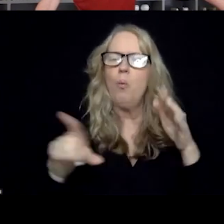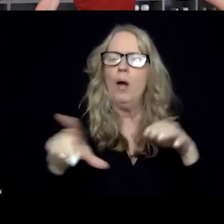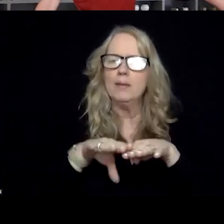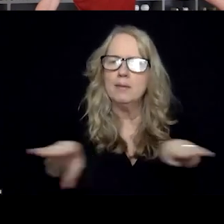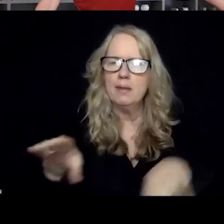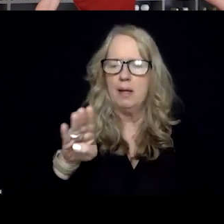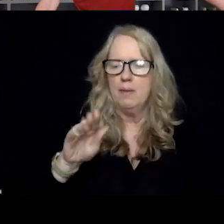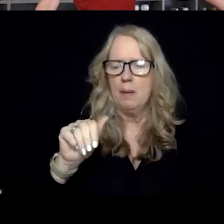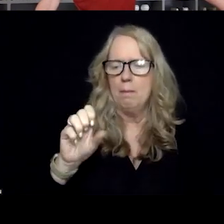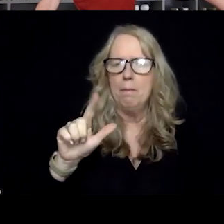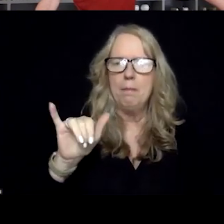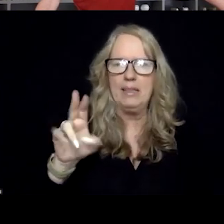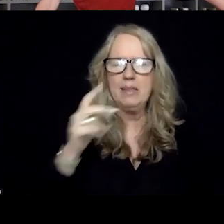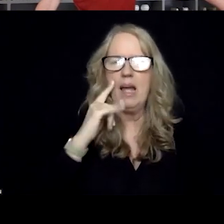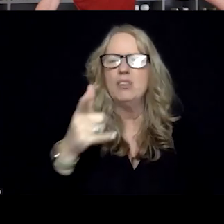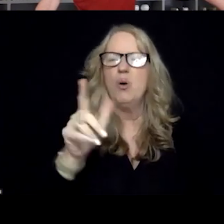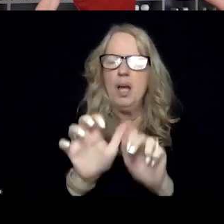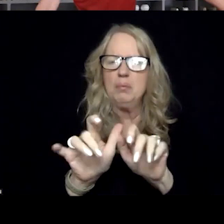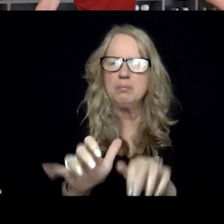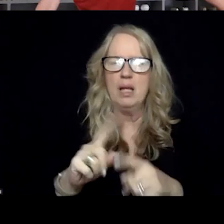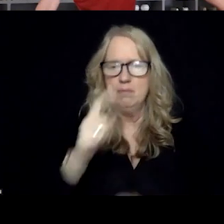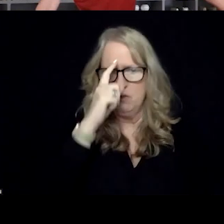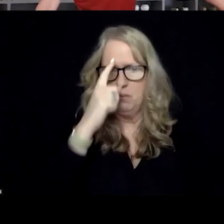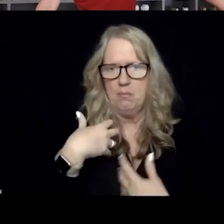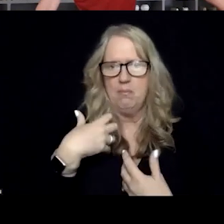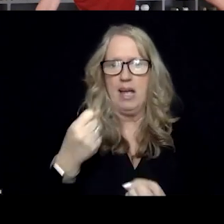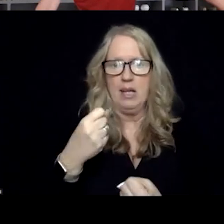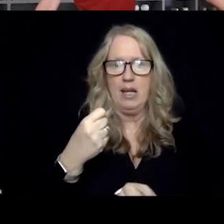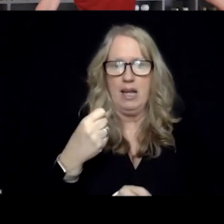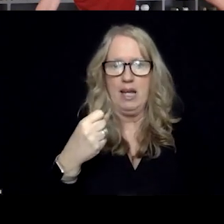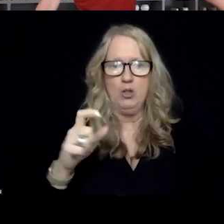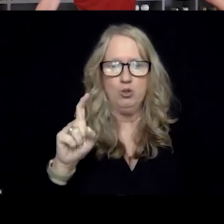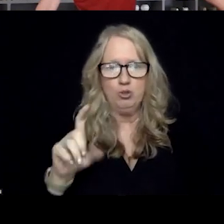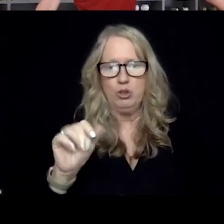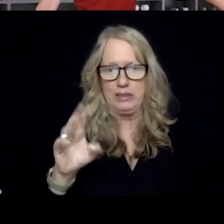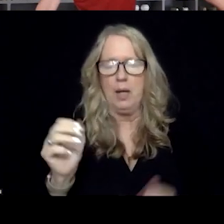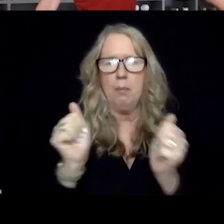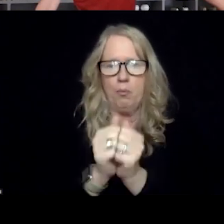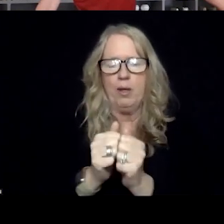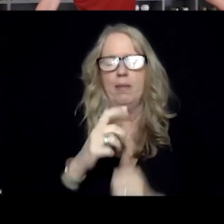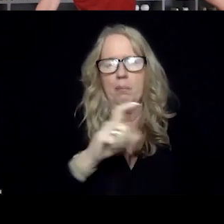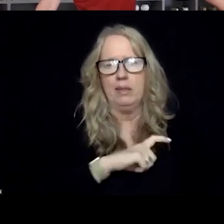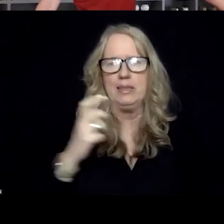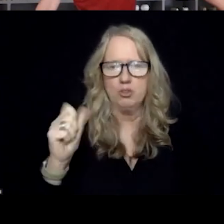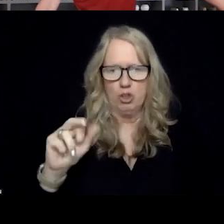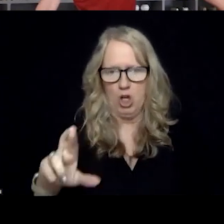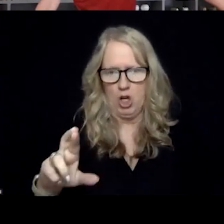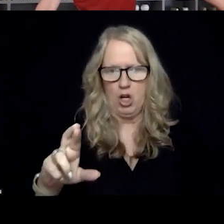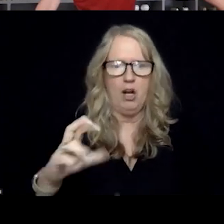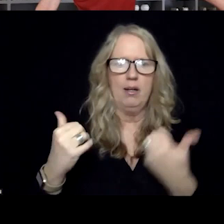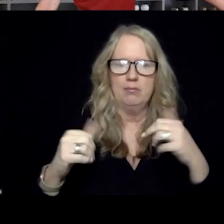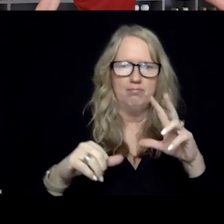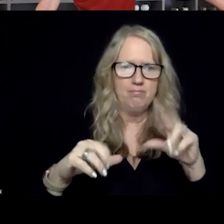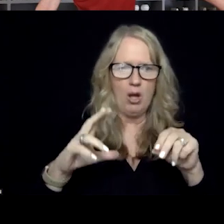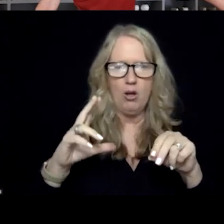If you could put in mental health should come with a police car, co-response model. Definitely no.